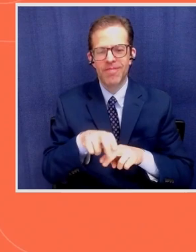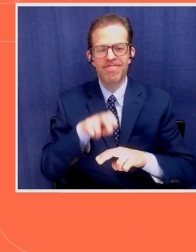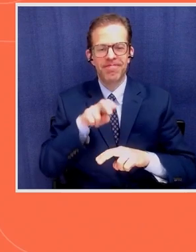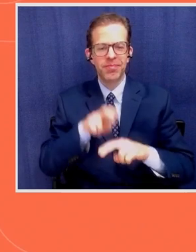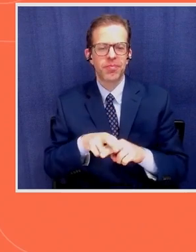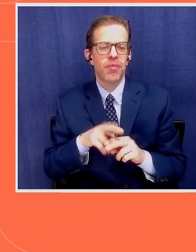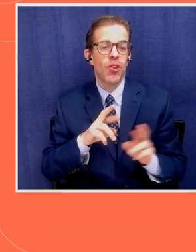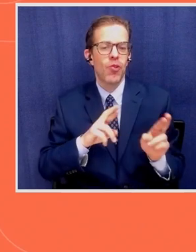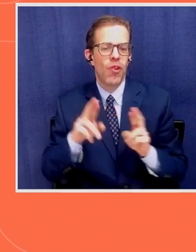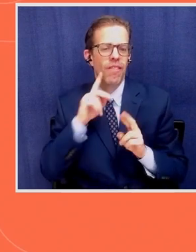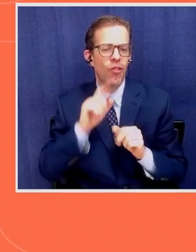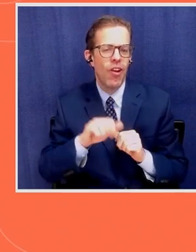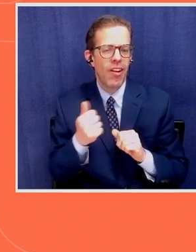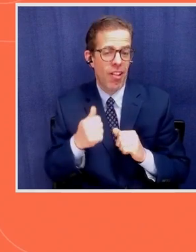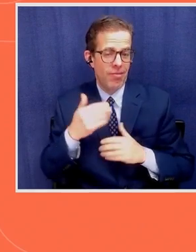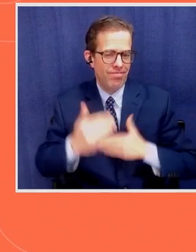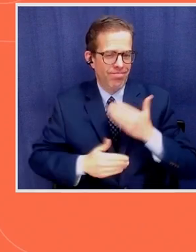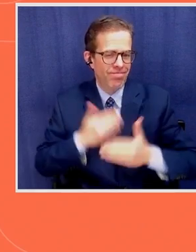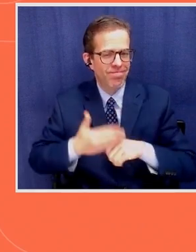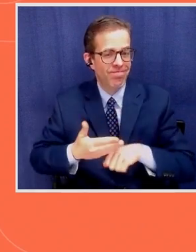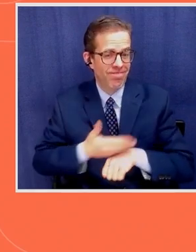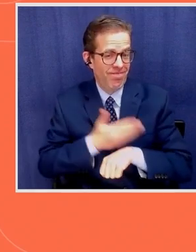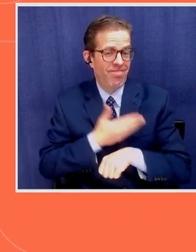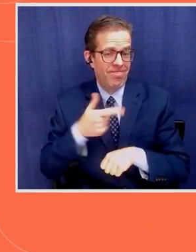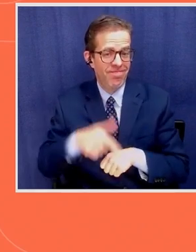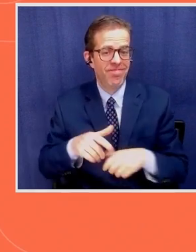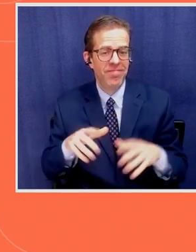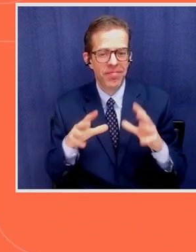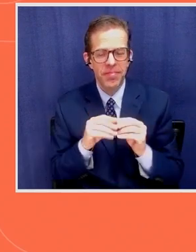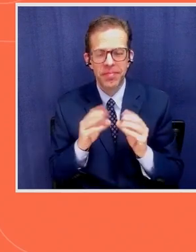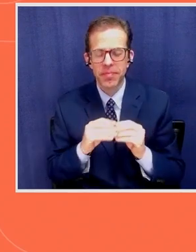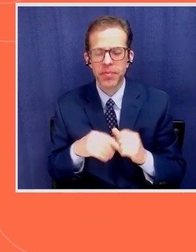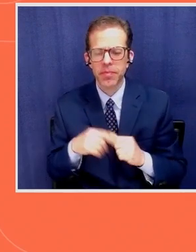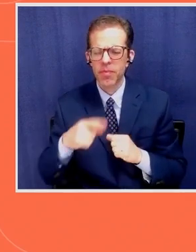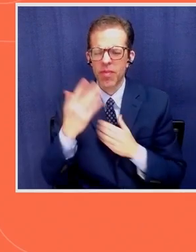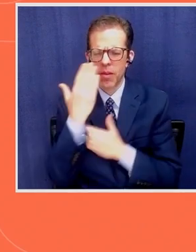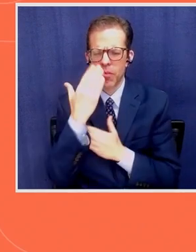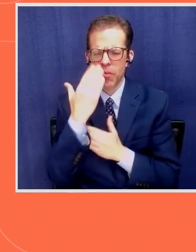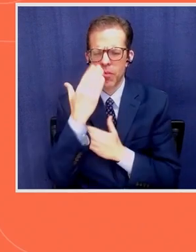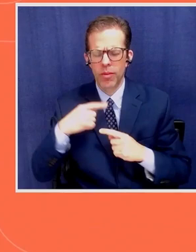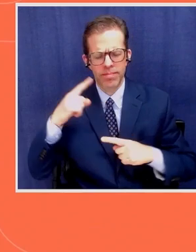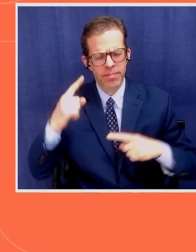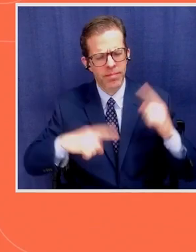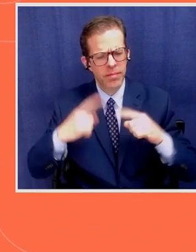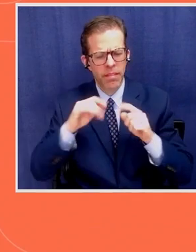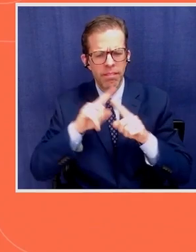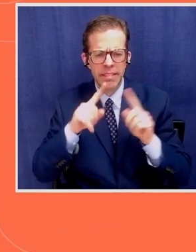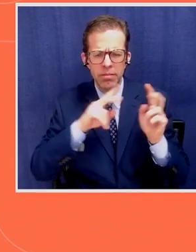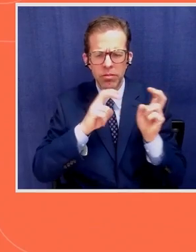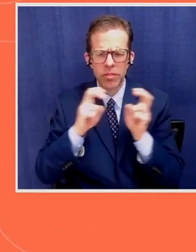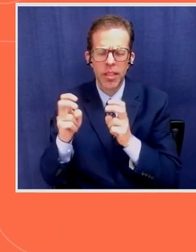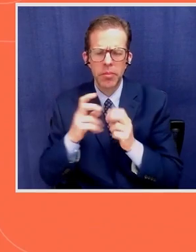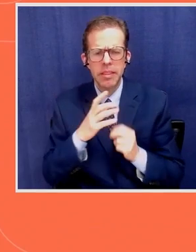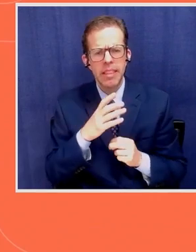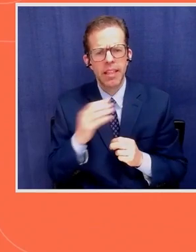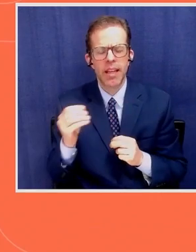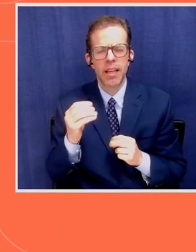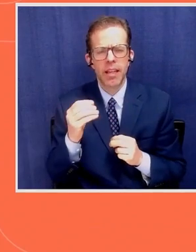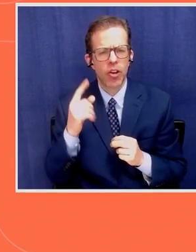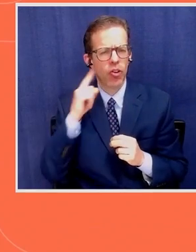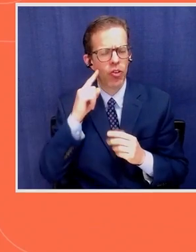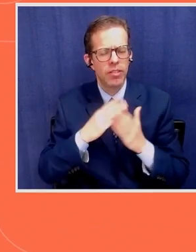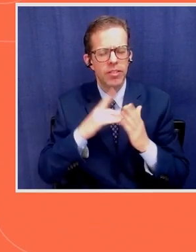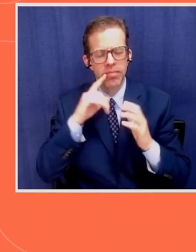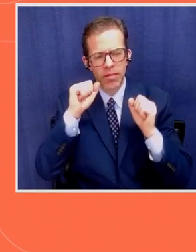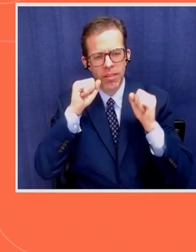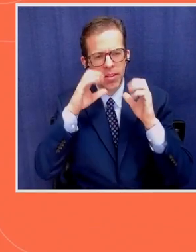session. This morning, we have already covered quite a range of topics and heard some amazing speakers